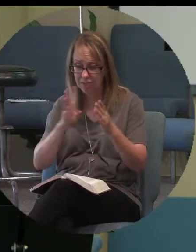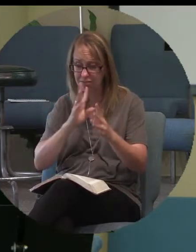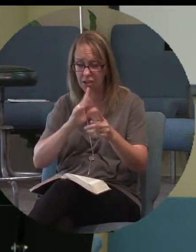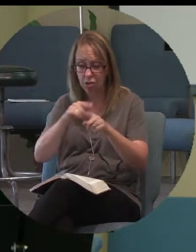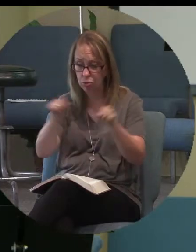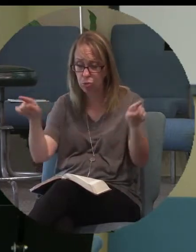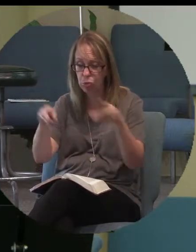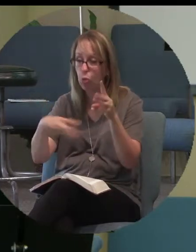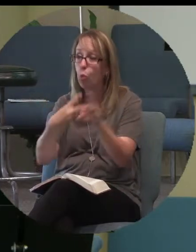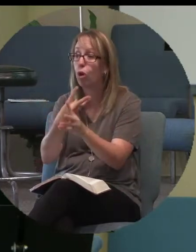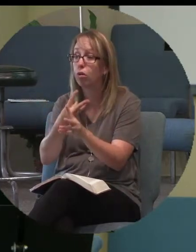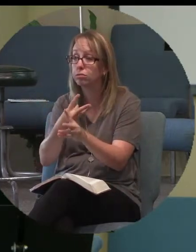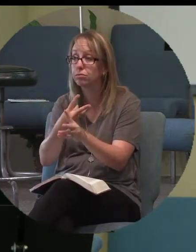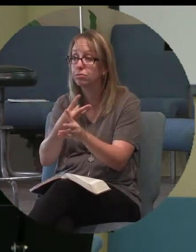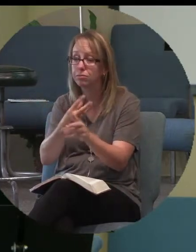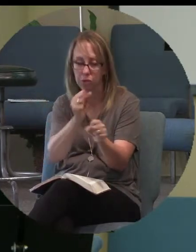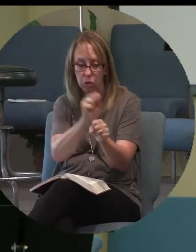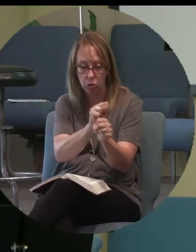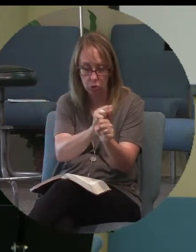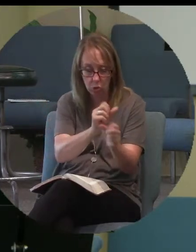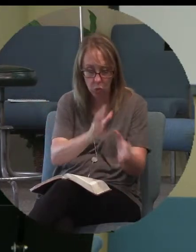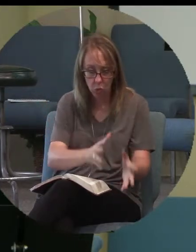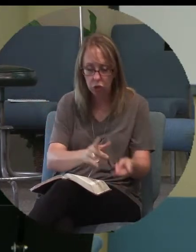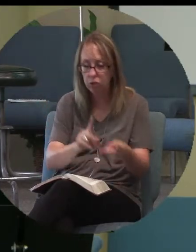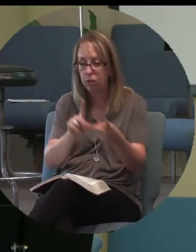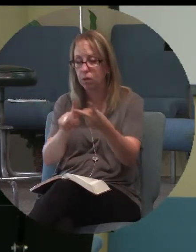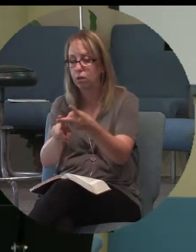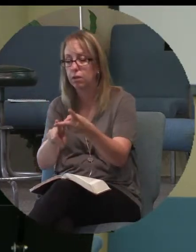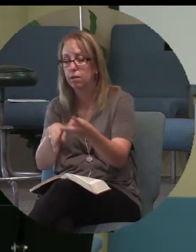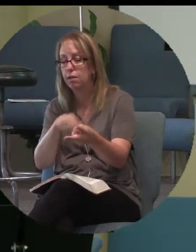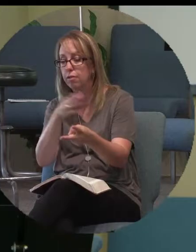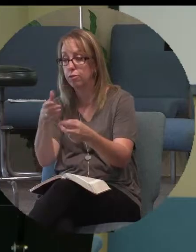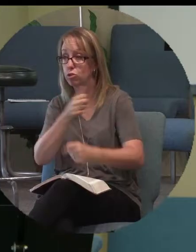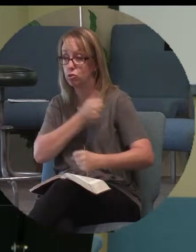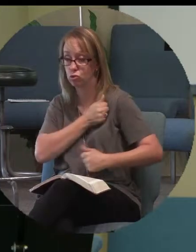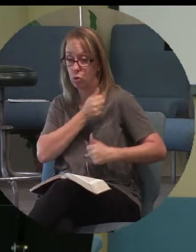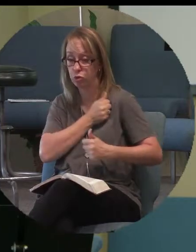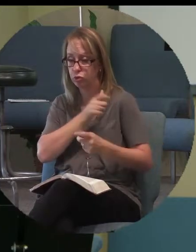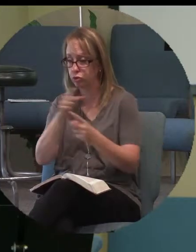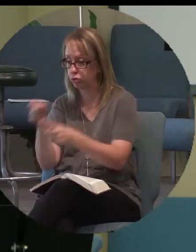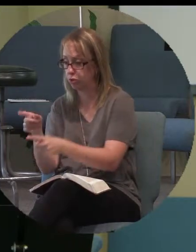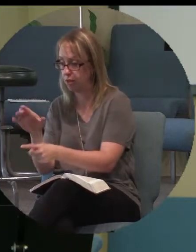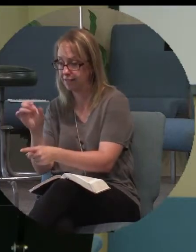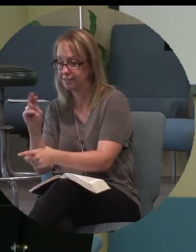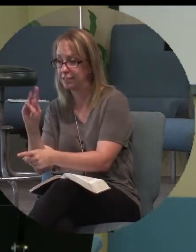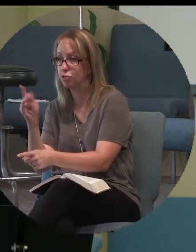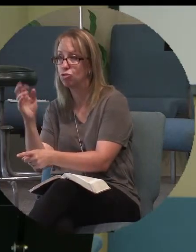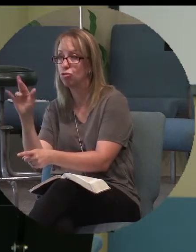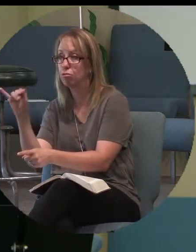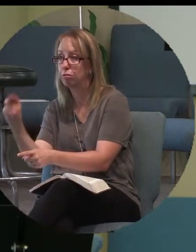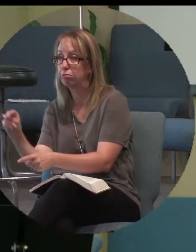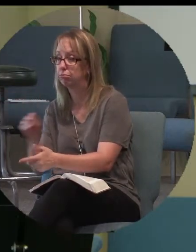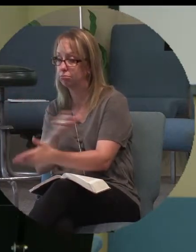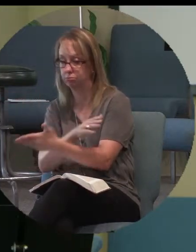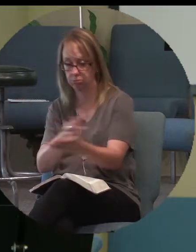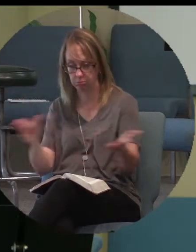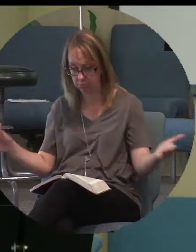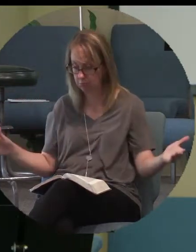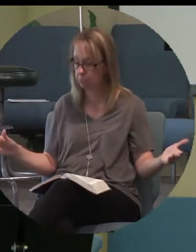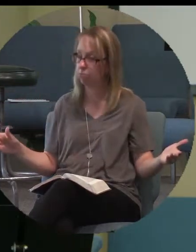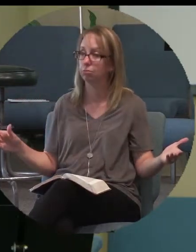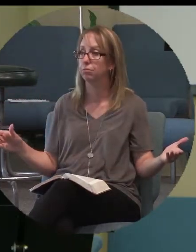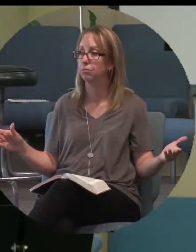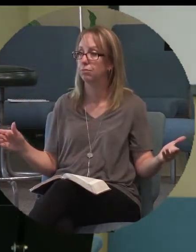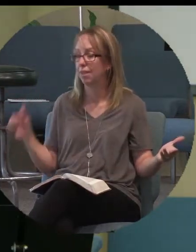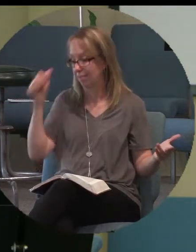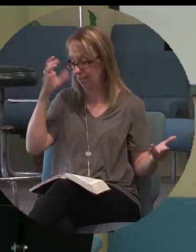He addressed the worker. He addressed the soldier, the centurions. He addressed the guy that